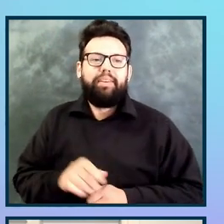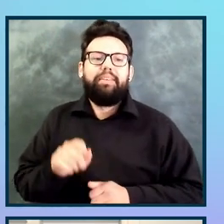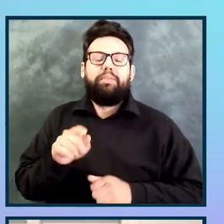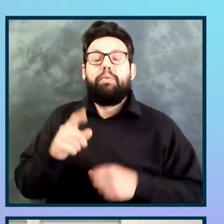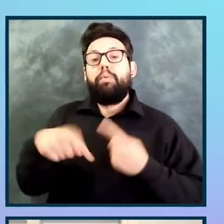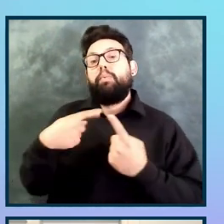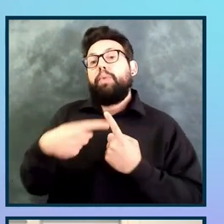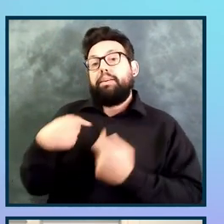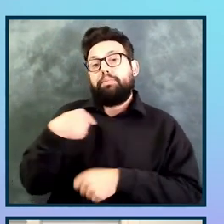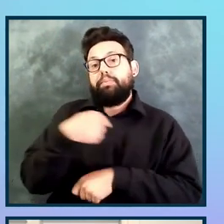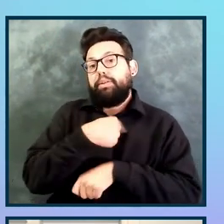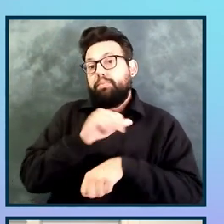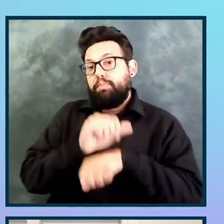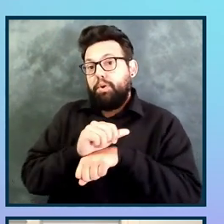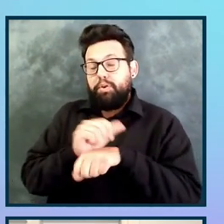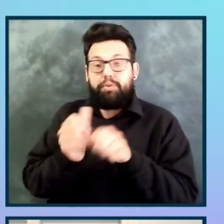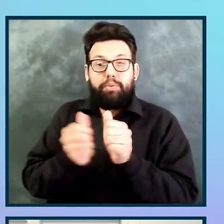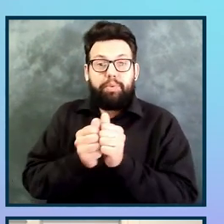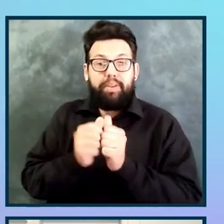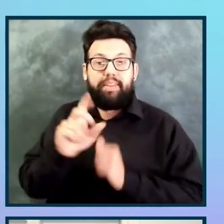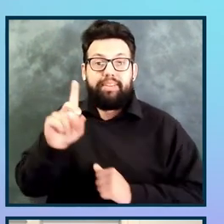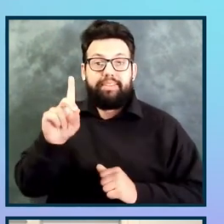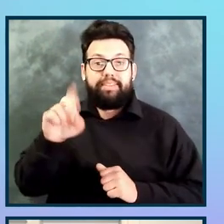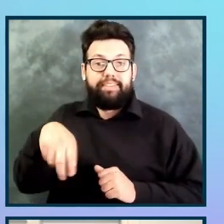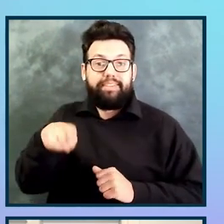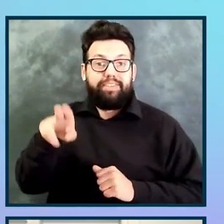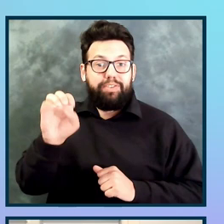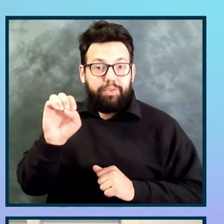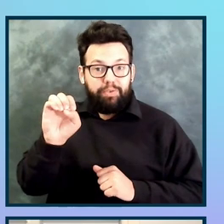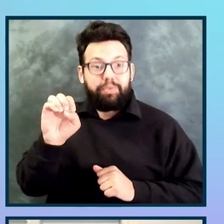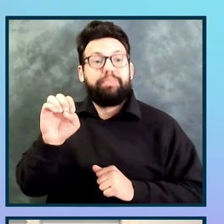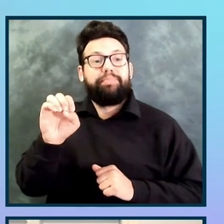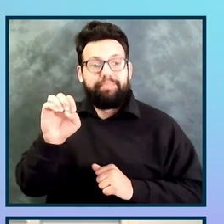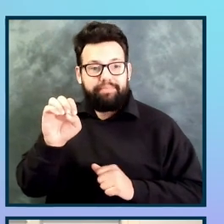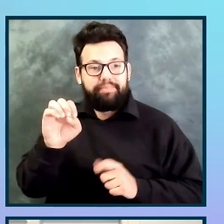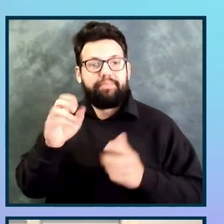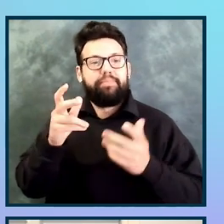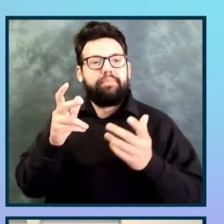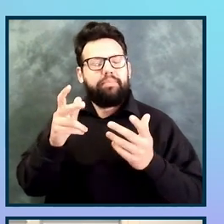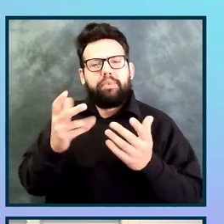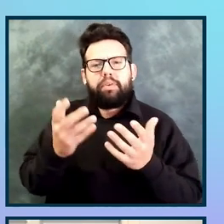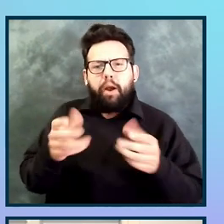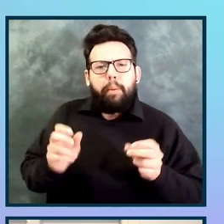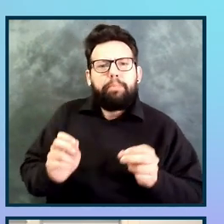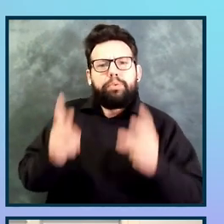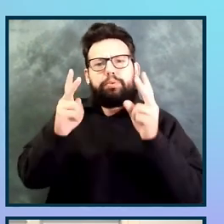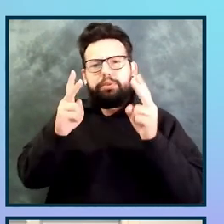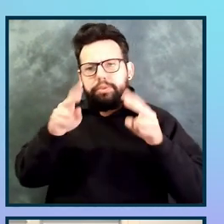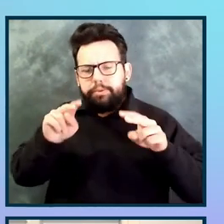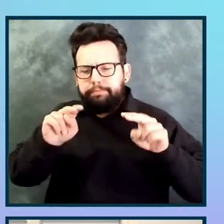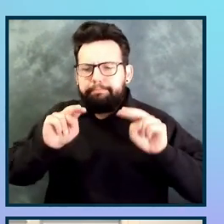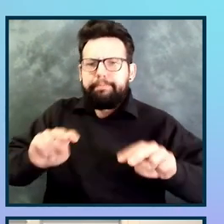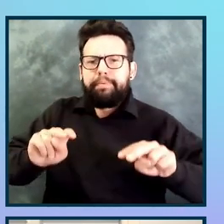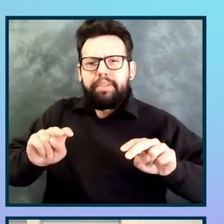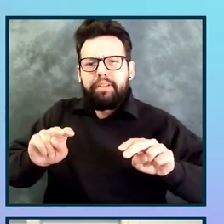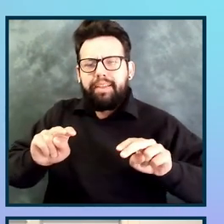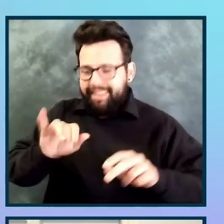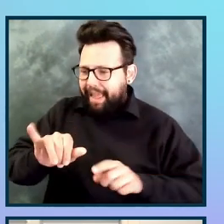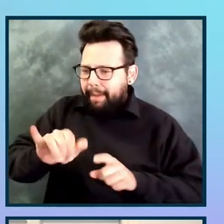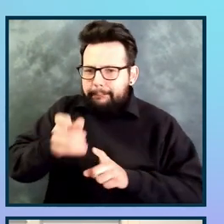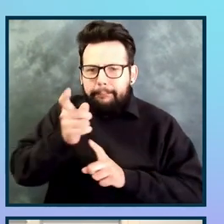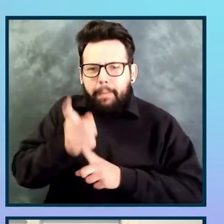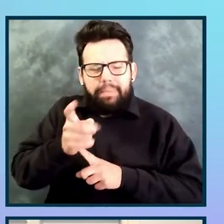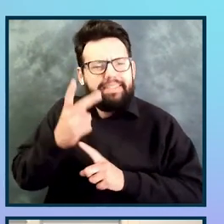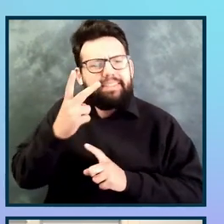with DQ to get a snapshot in time of how particular products were doing, and that also